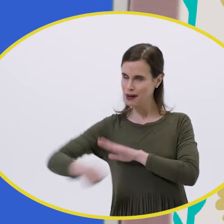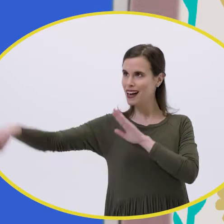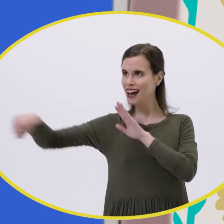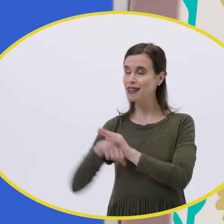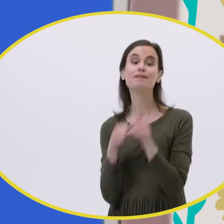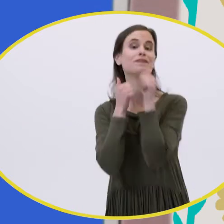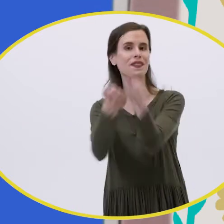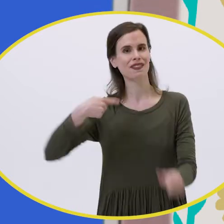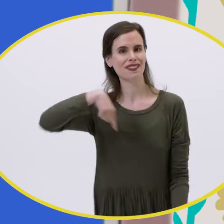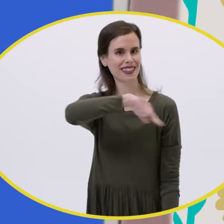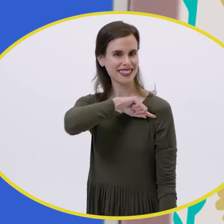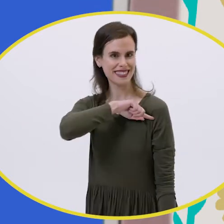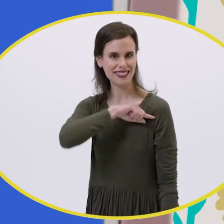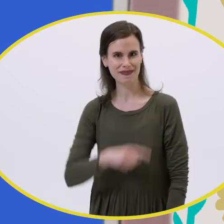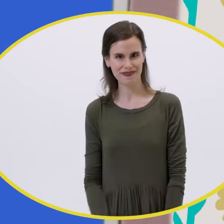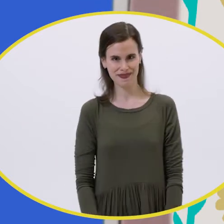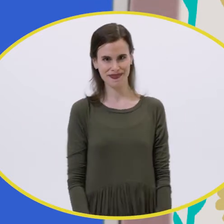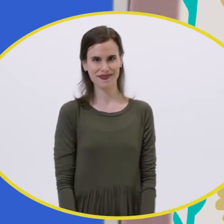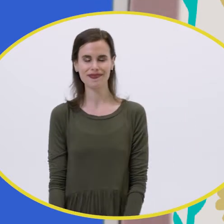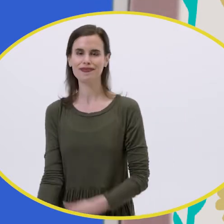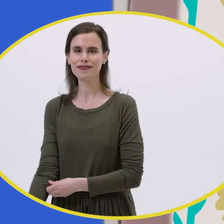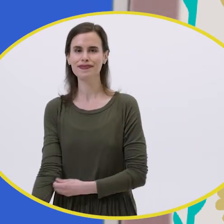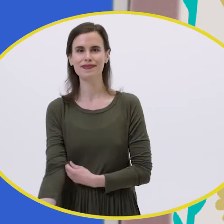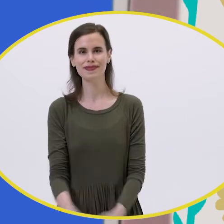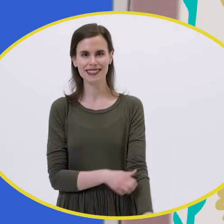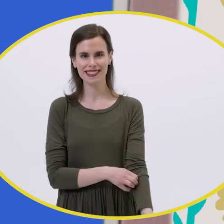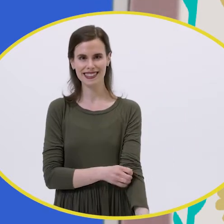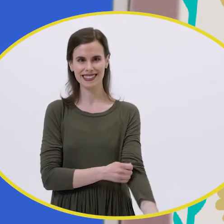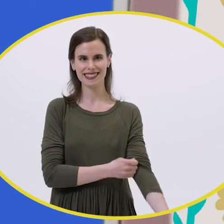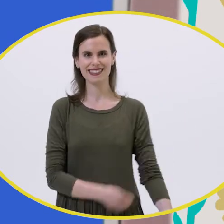high bells And the low bells Follow our movements as we sing